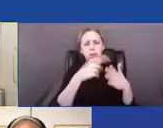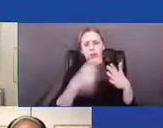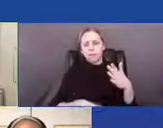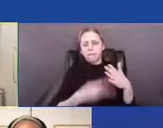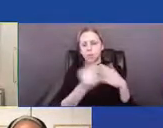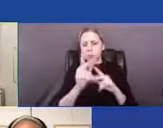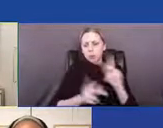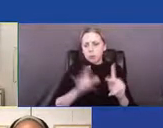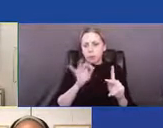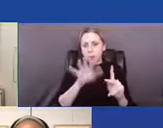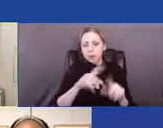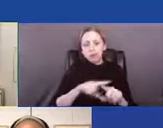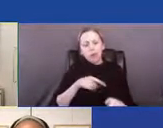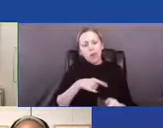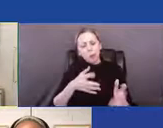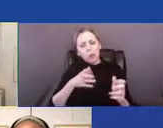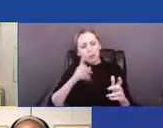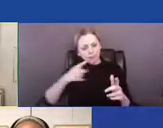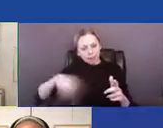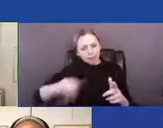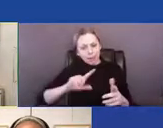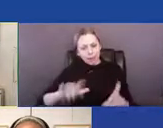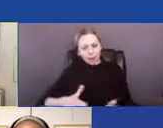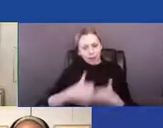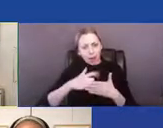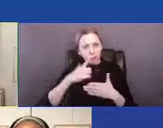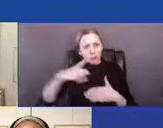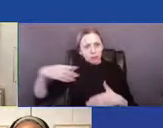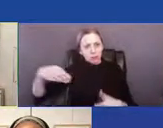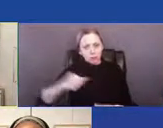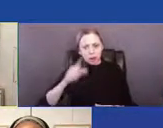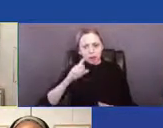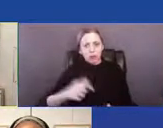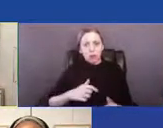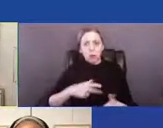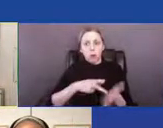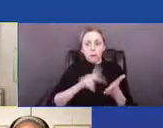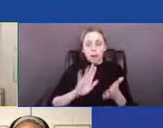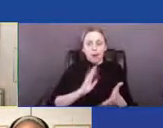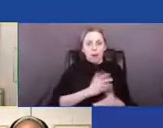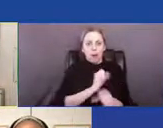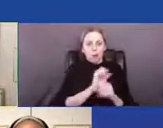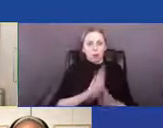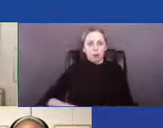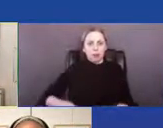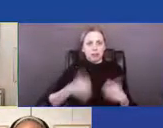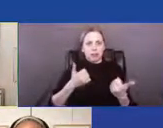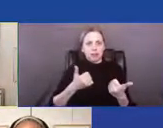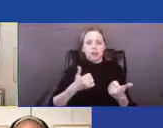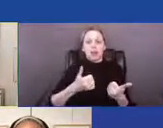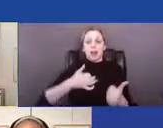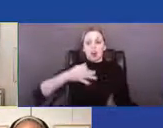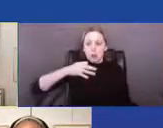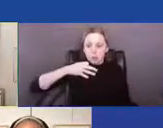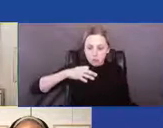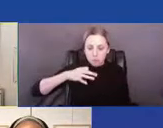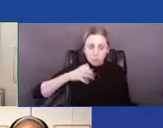not only offer these programs, but to pay our workers living, dignified wages and benefits while doing so.